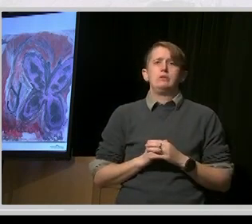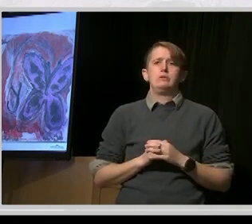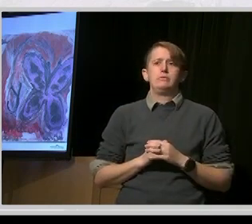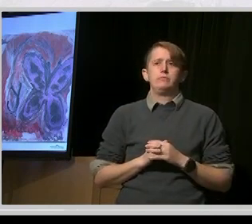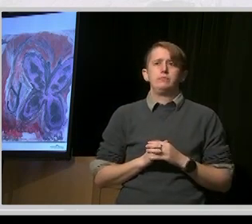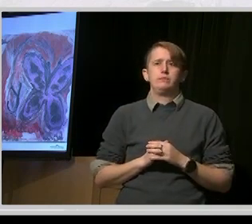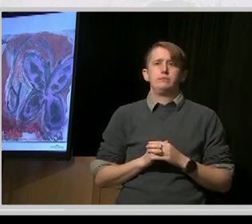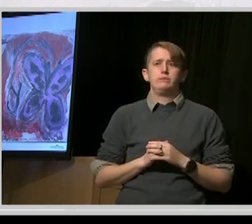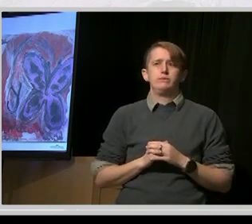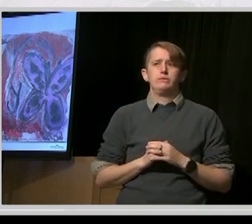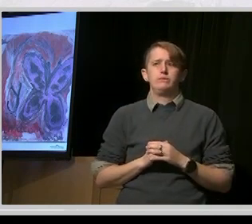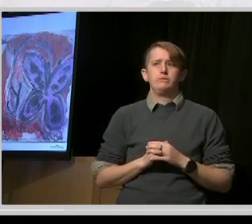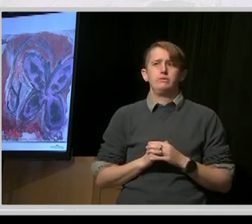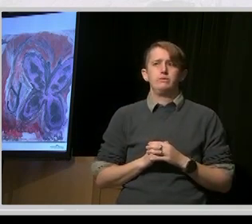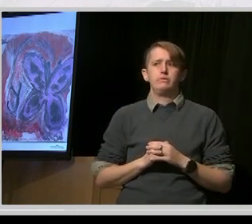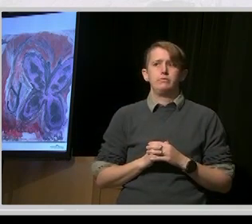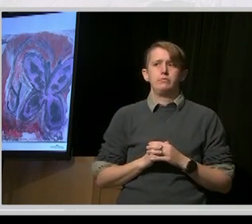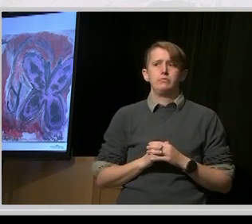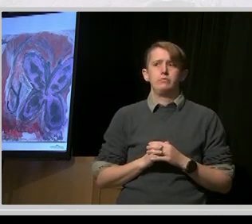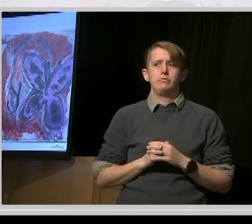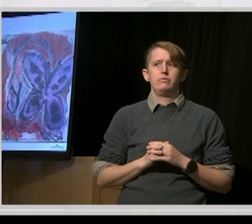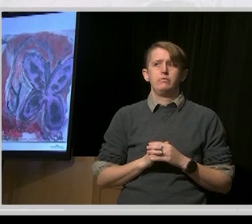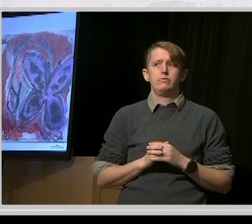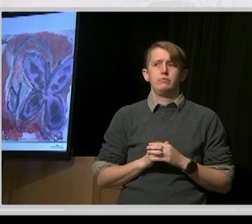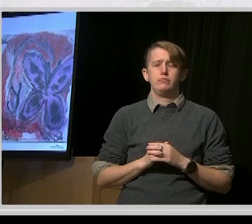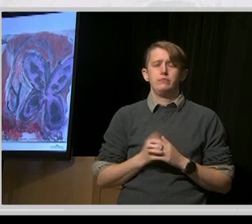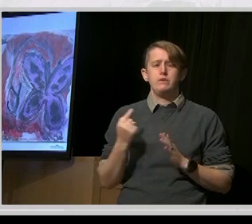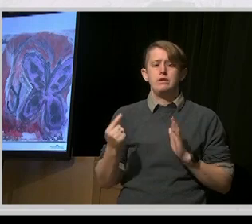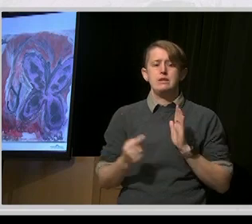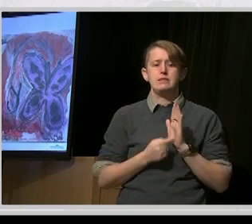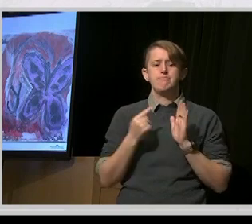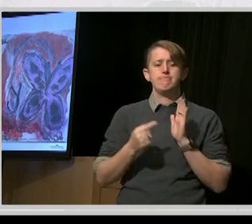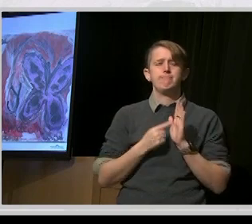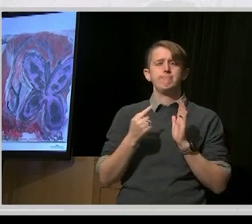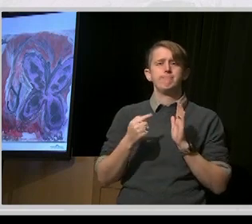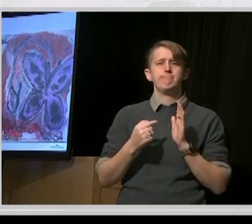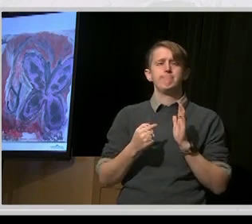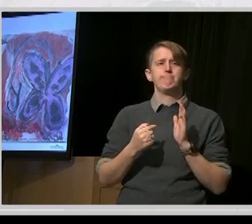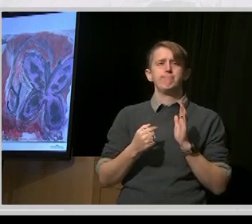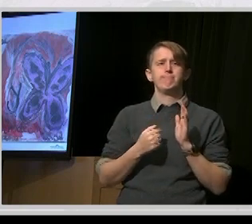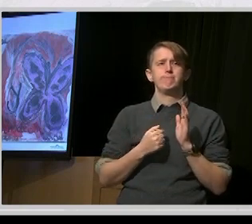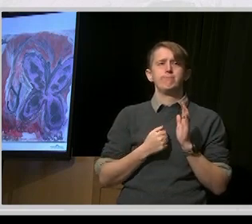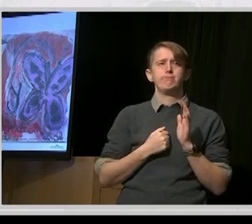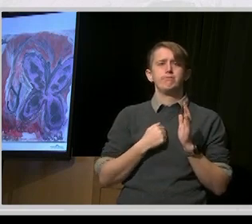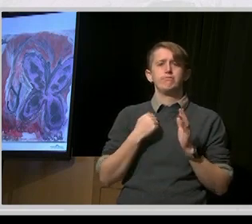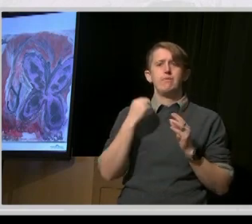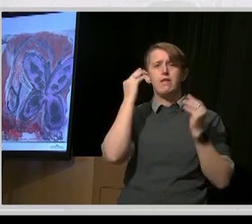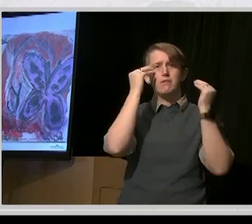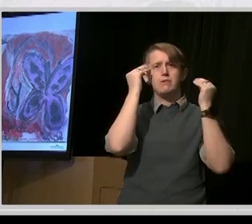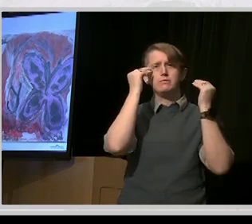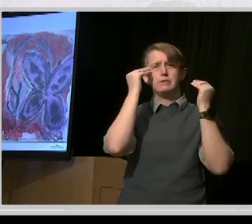the remedy, are we 60 years too late?